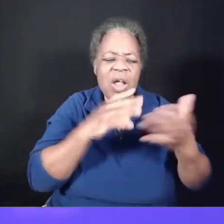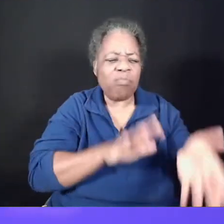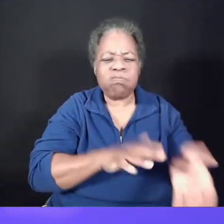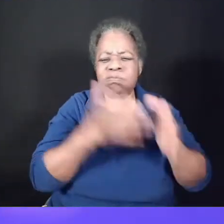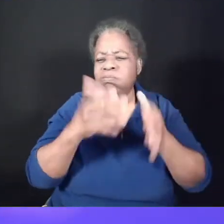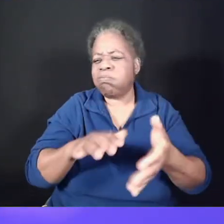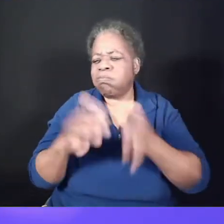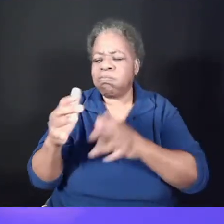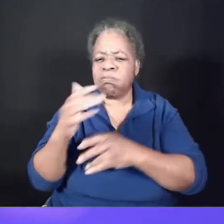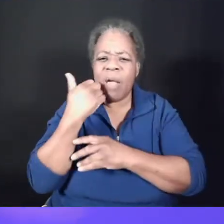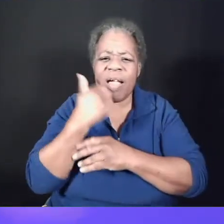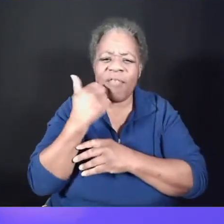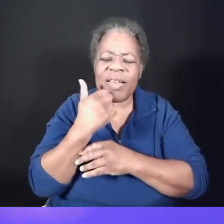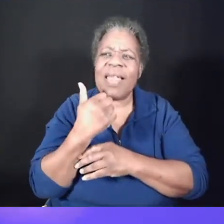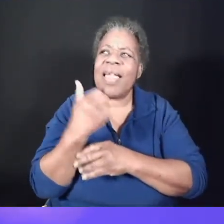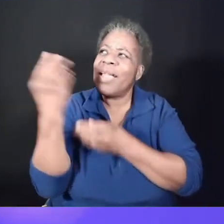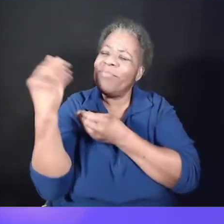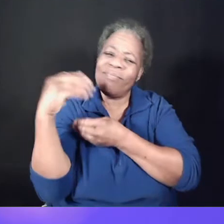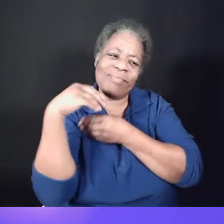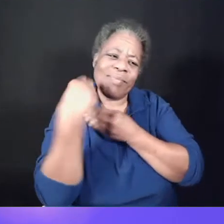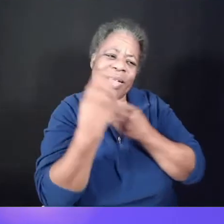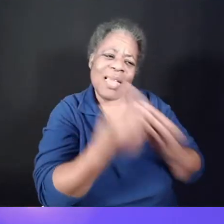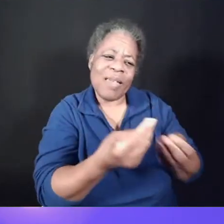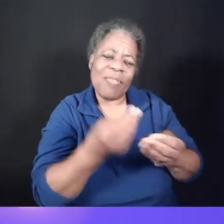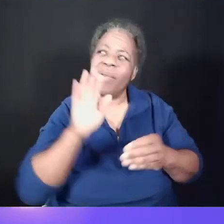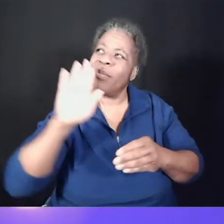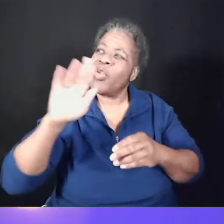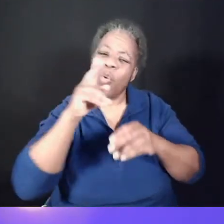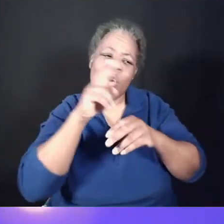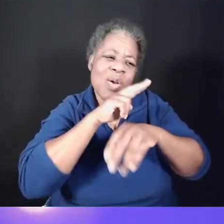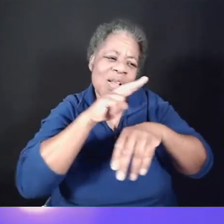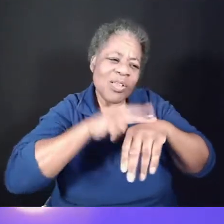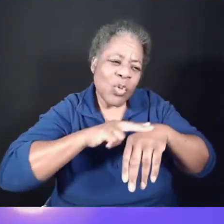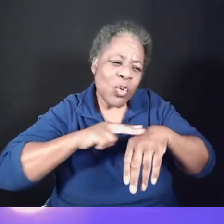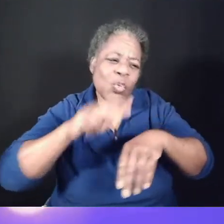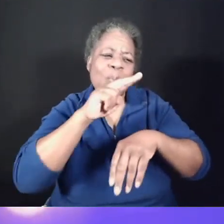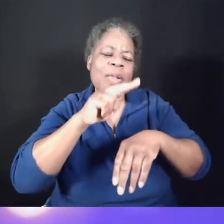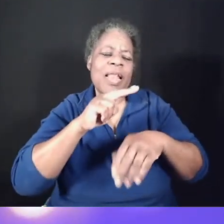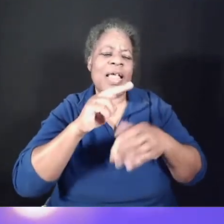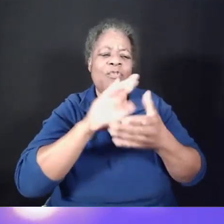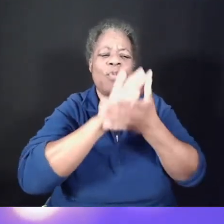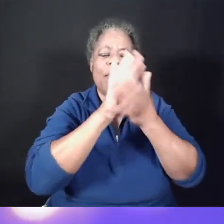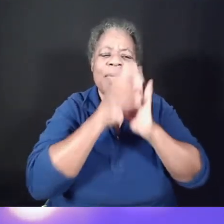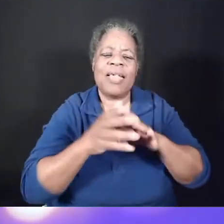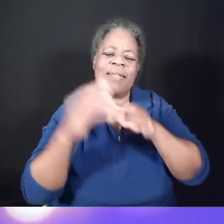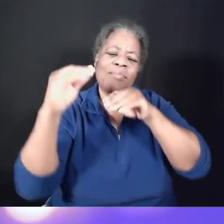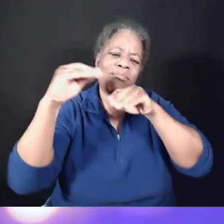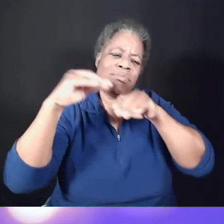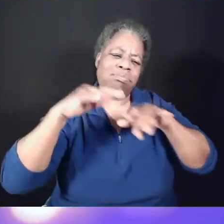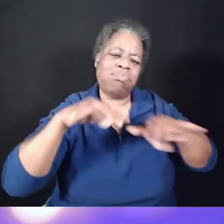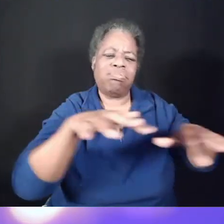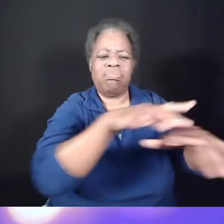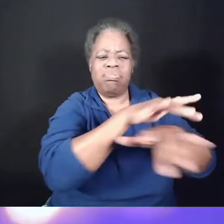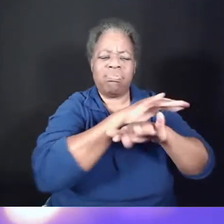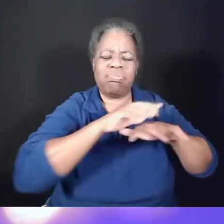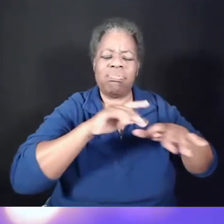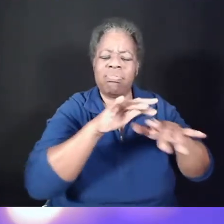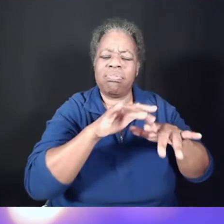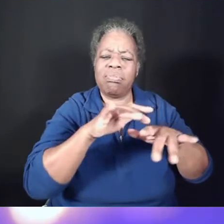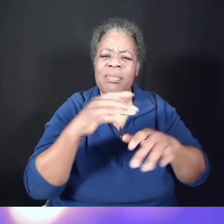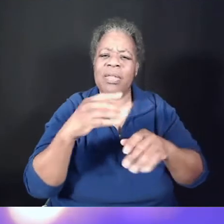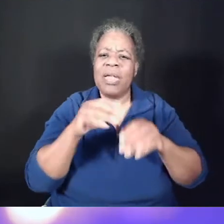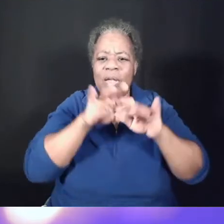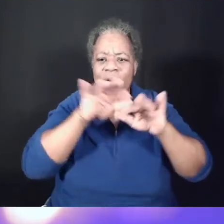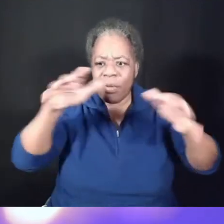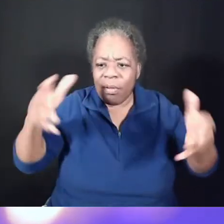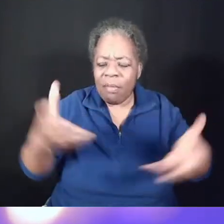would you grant them the supernatural peace of God that passes all understanding? We join with many around the globe praying